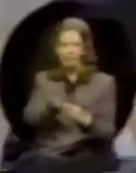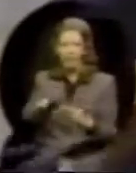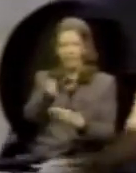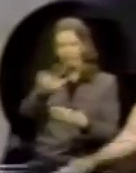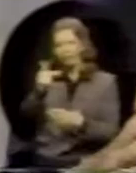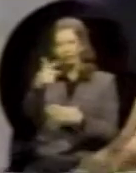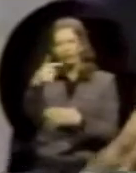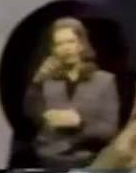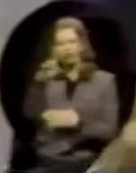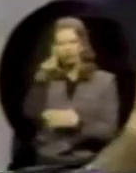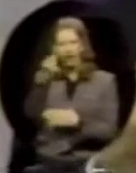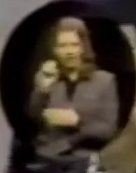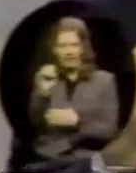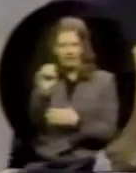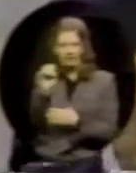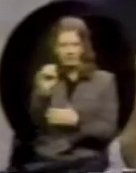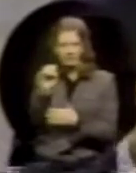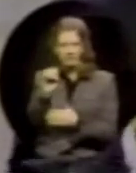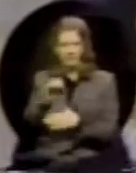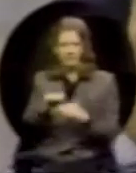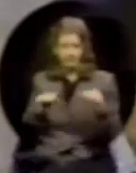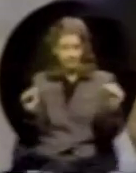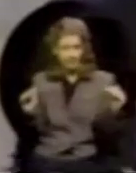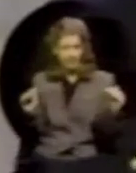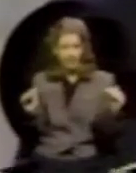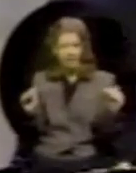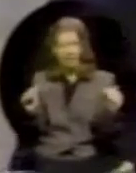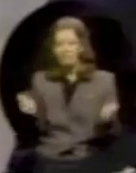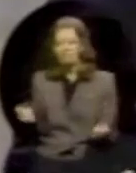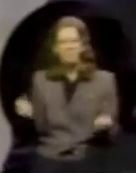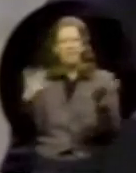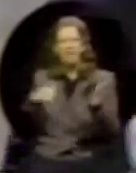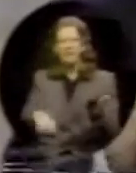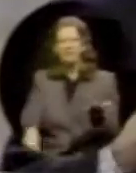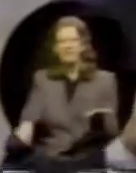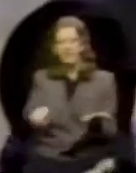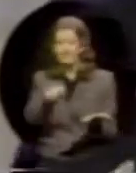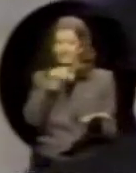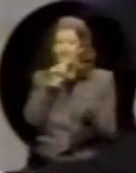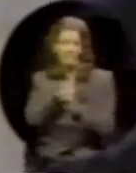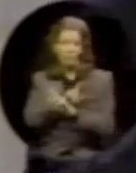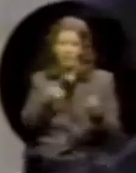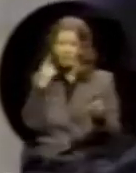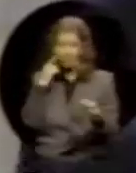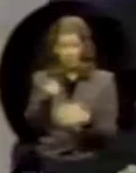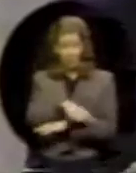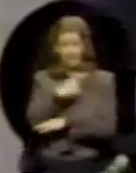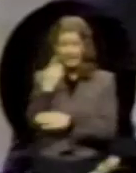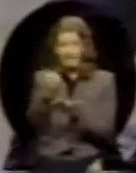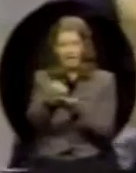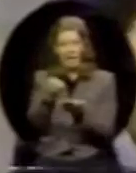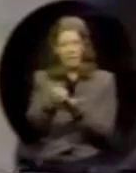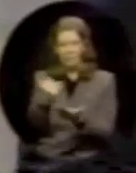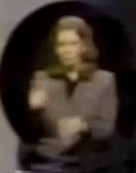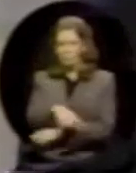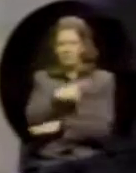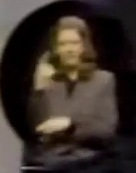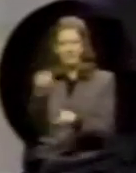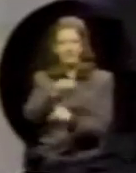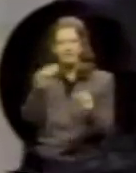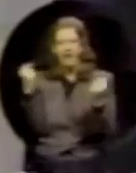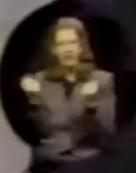third grade. So many of them are just not ready for today's economy, today's society.